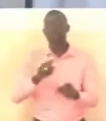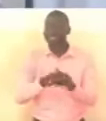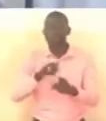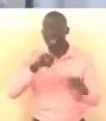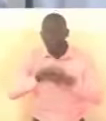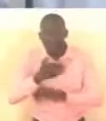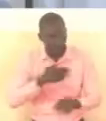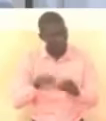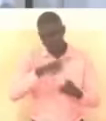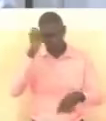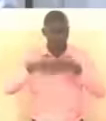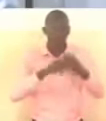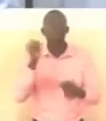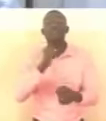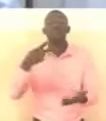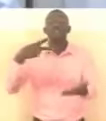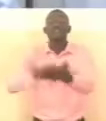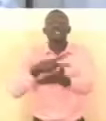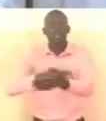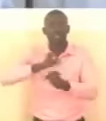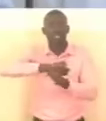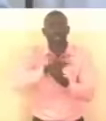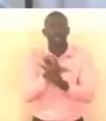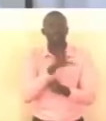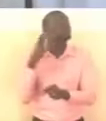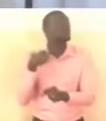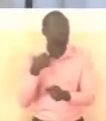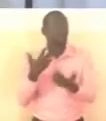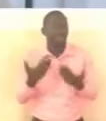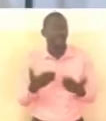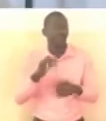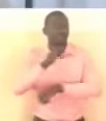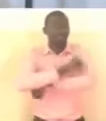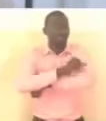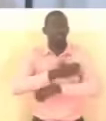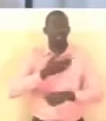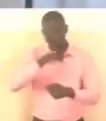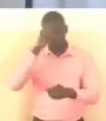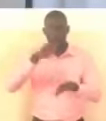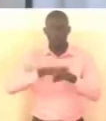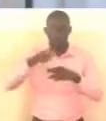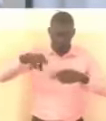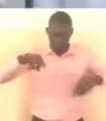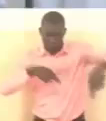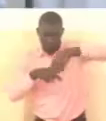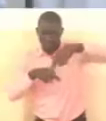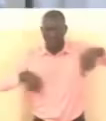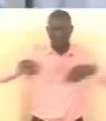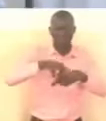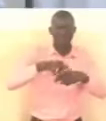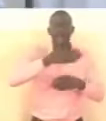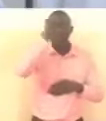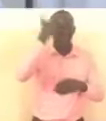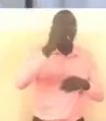due to the virus due our institutions hard to work on rotated shifts and reduce